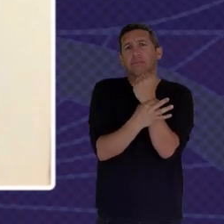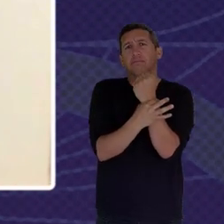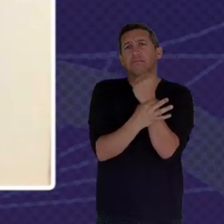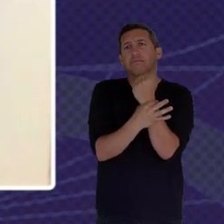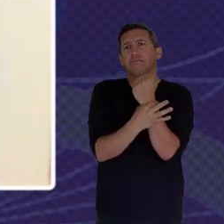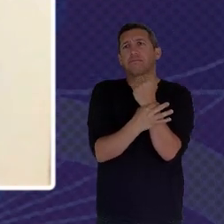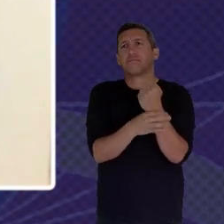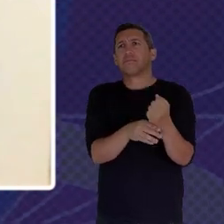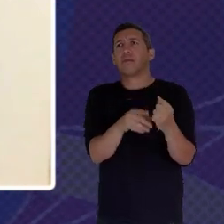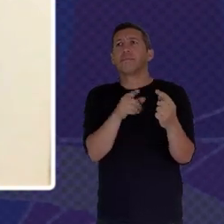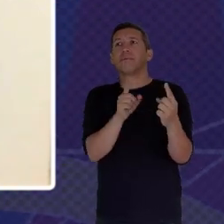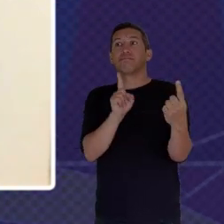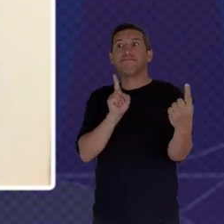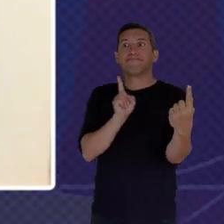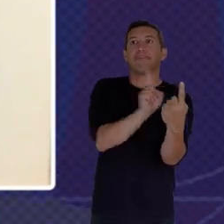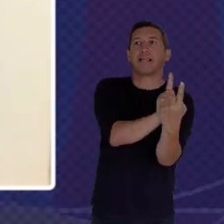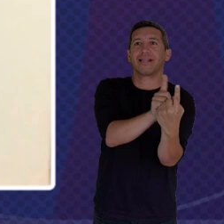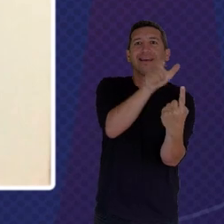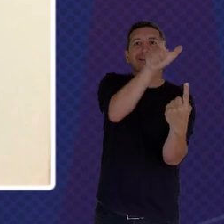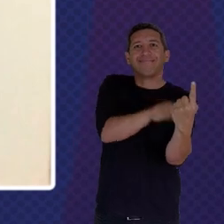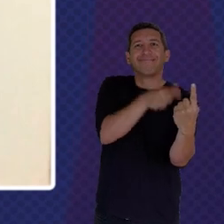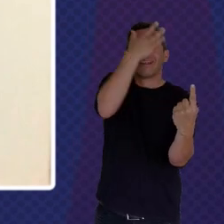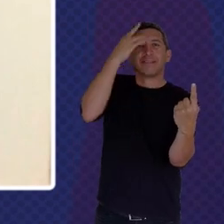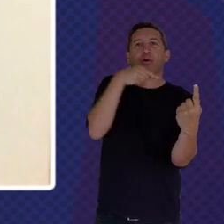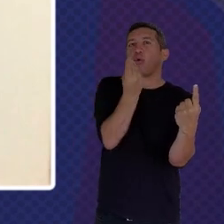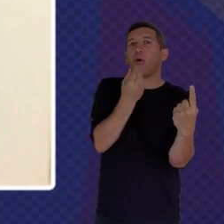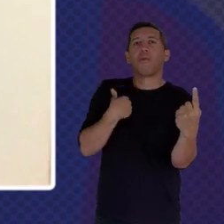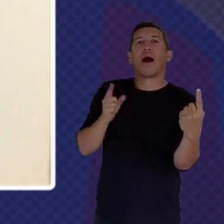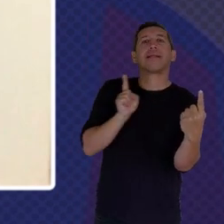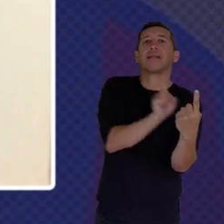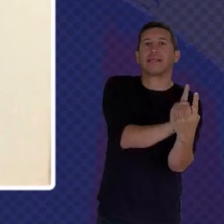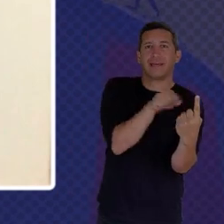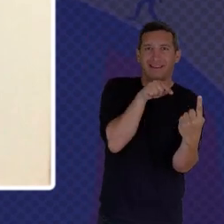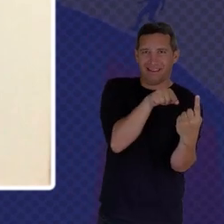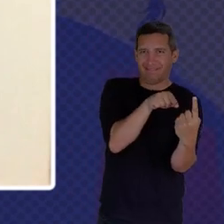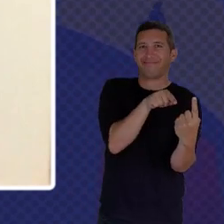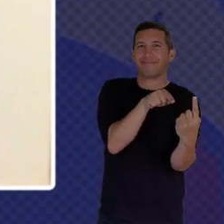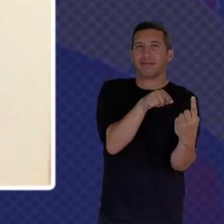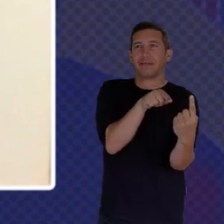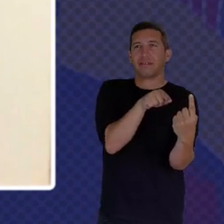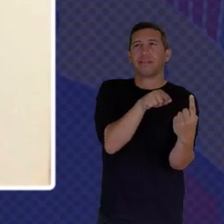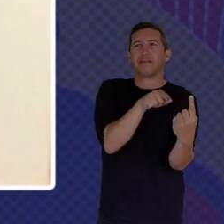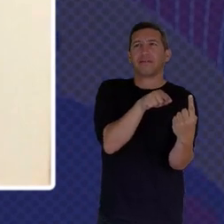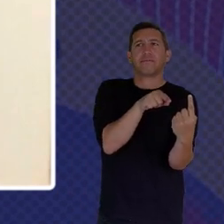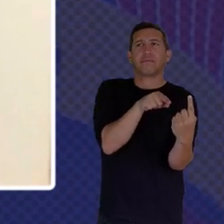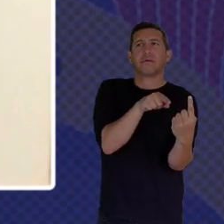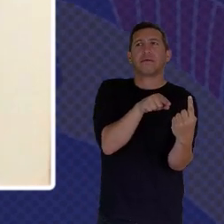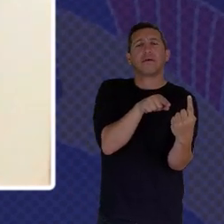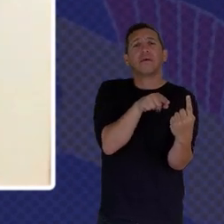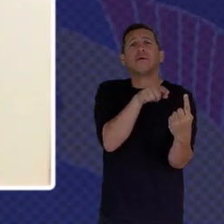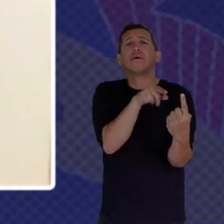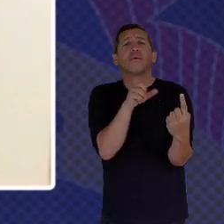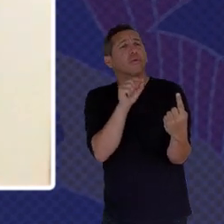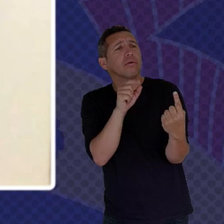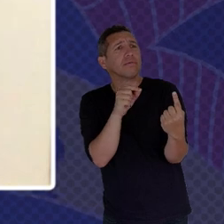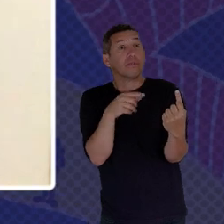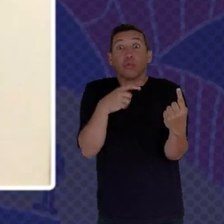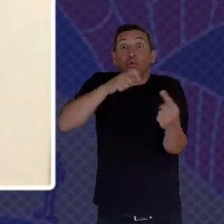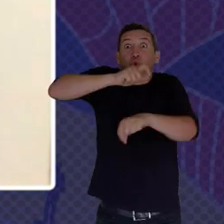We're Able To Provide Them With What Is You Know Required At The Right Time And Efficiently